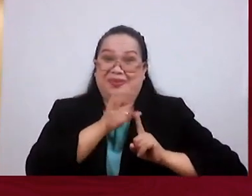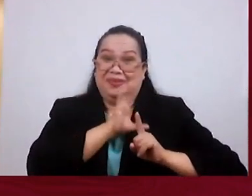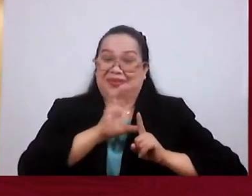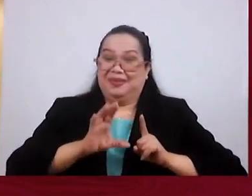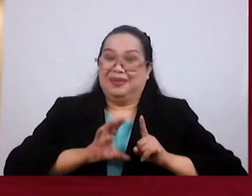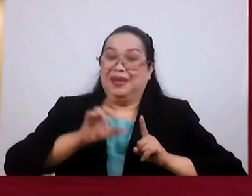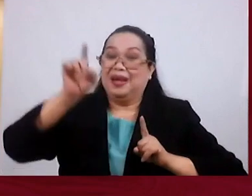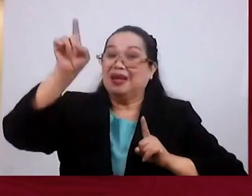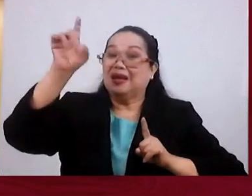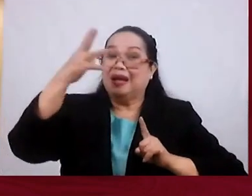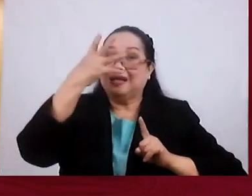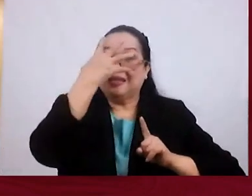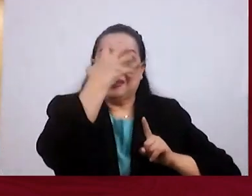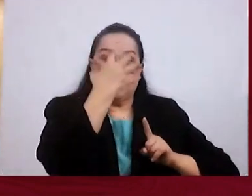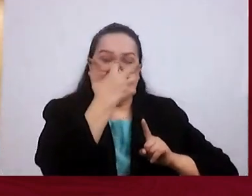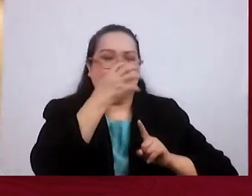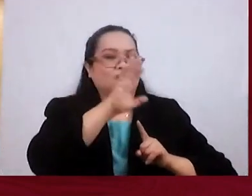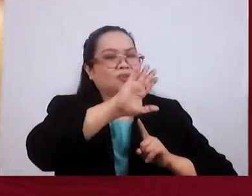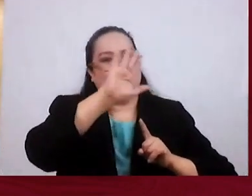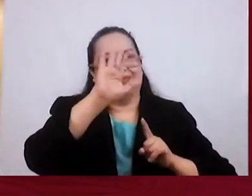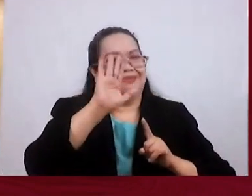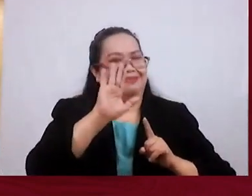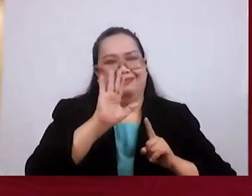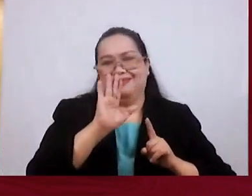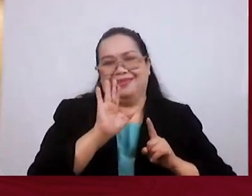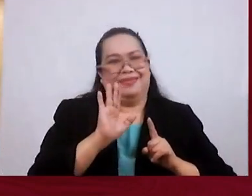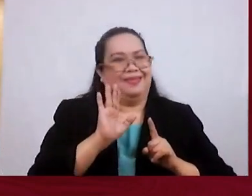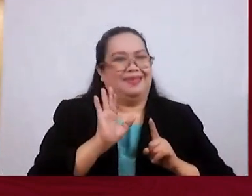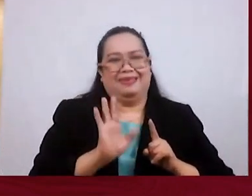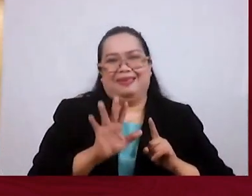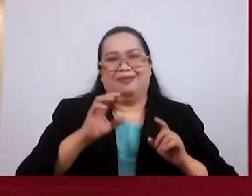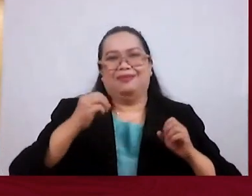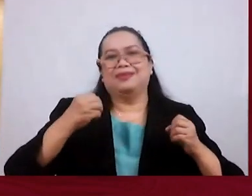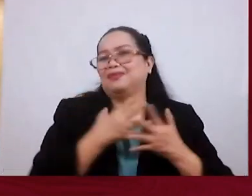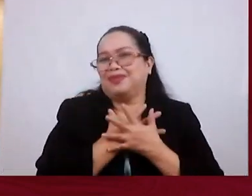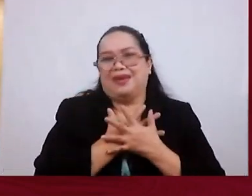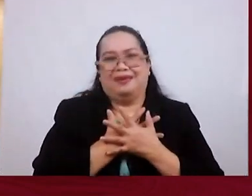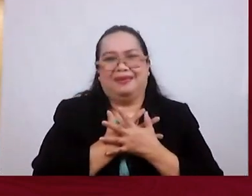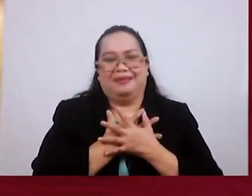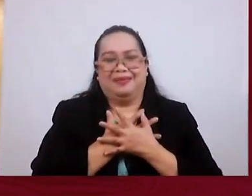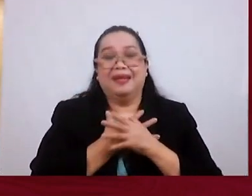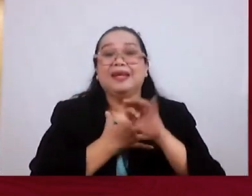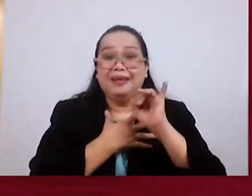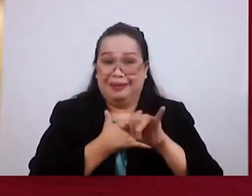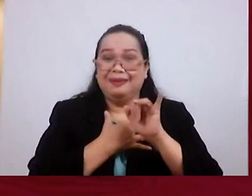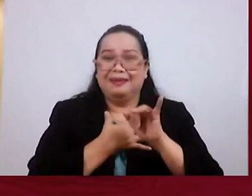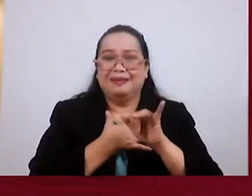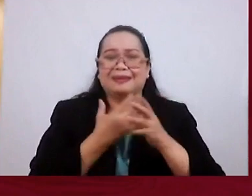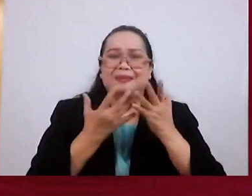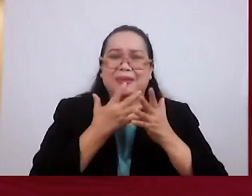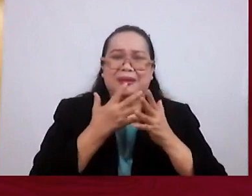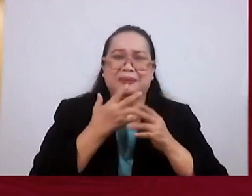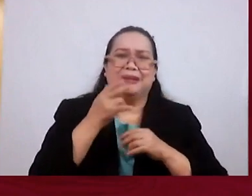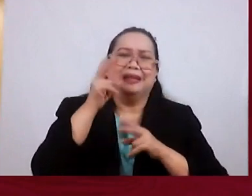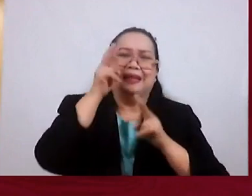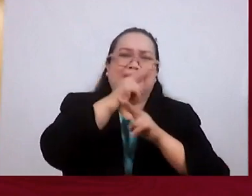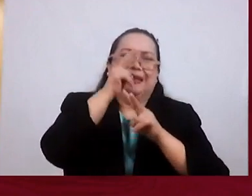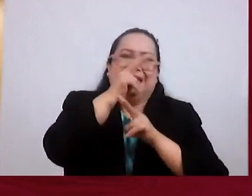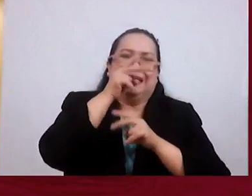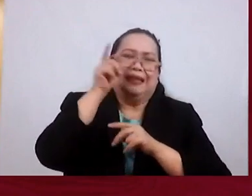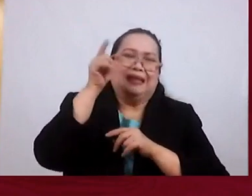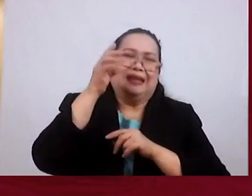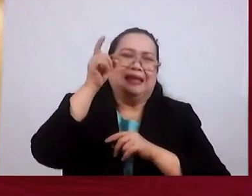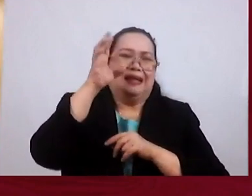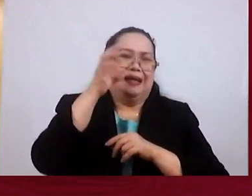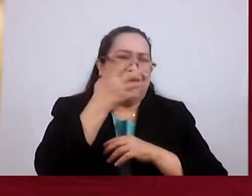wrath of God Is never something That you have to fear Yes we might incur The displeasure